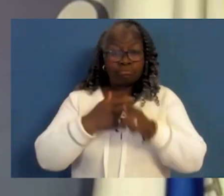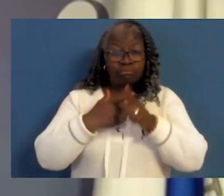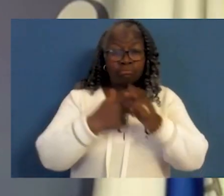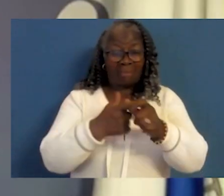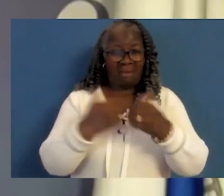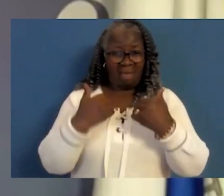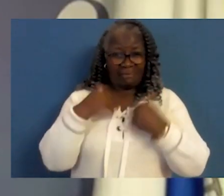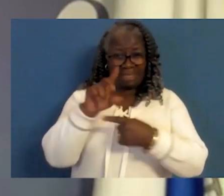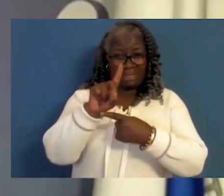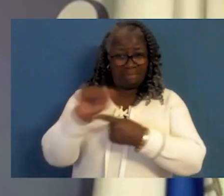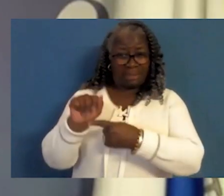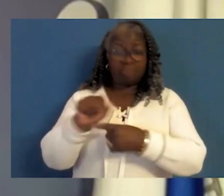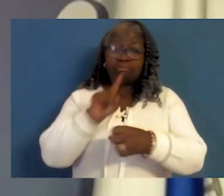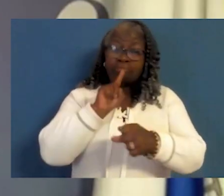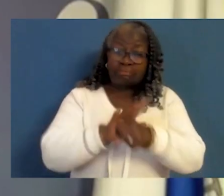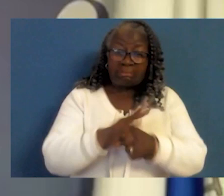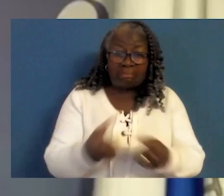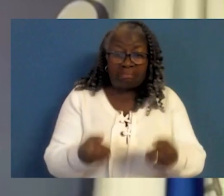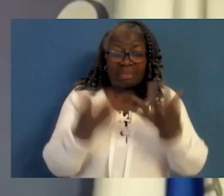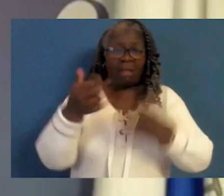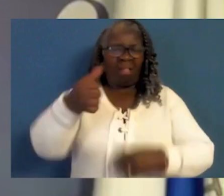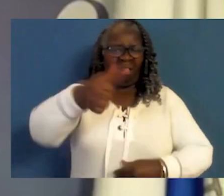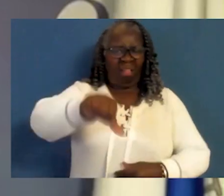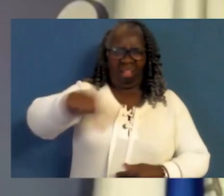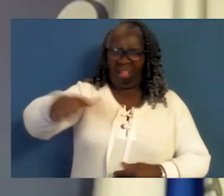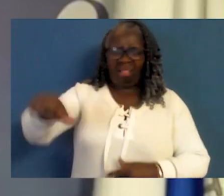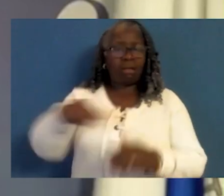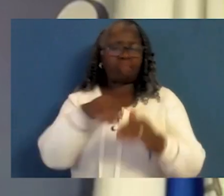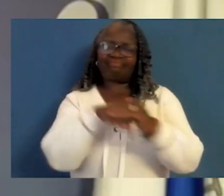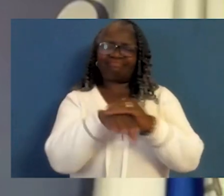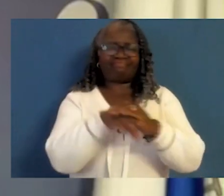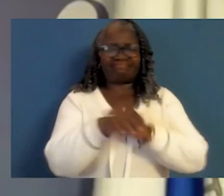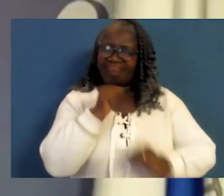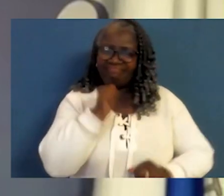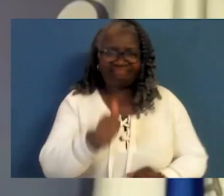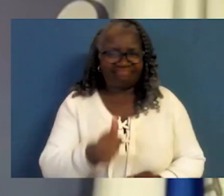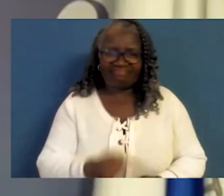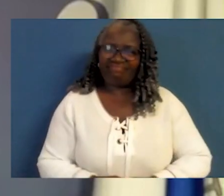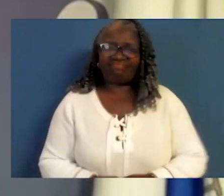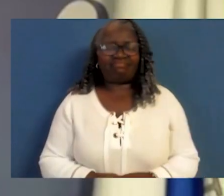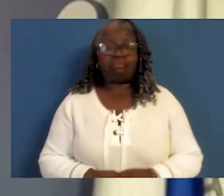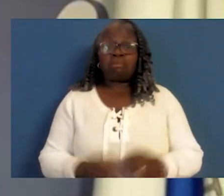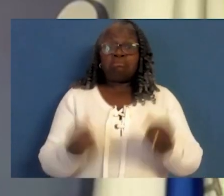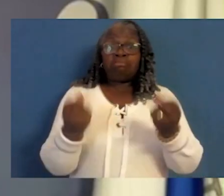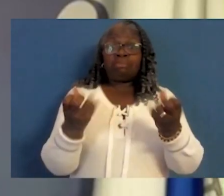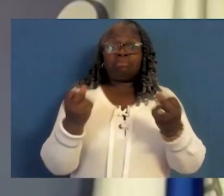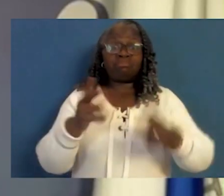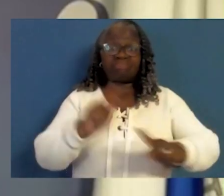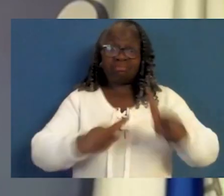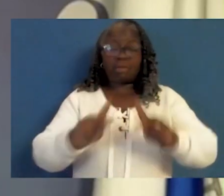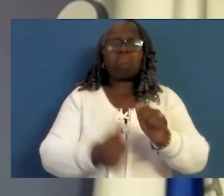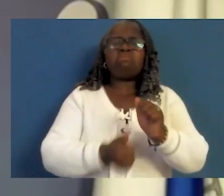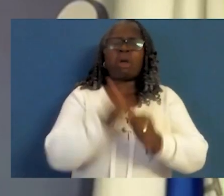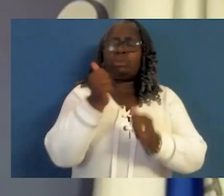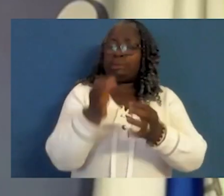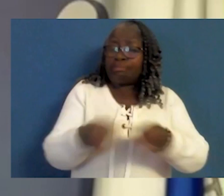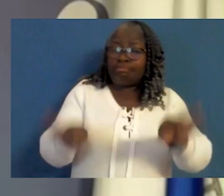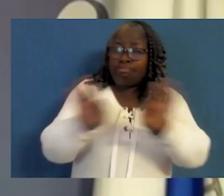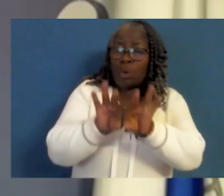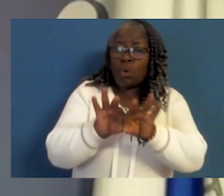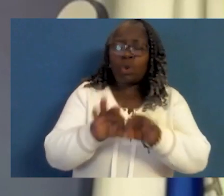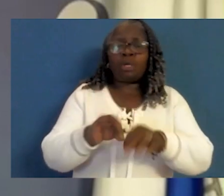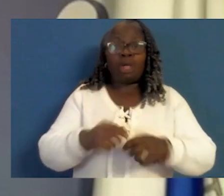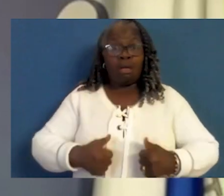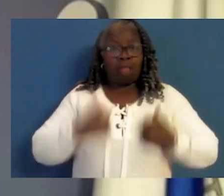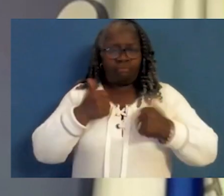disabilities was not guaranteed. Many were denied access altogether. So many of our most important moments in life depend